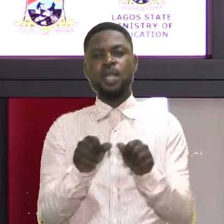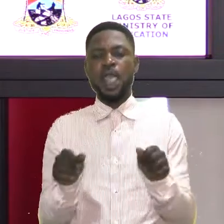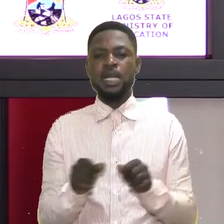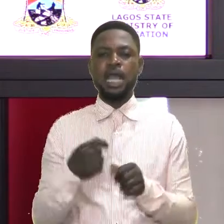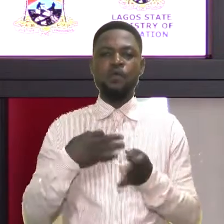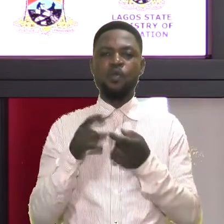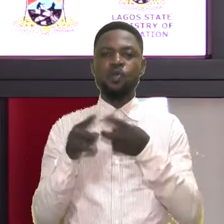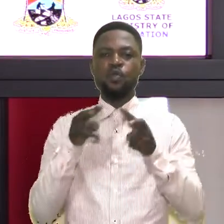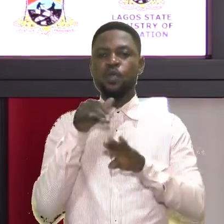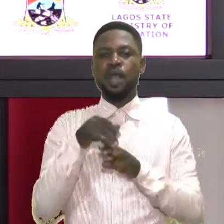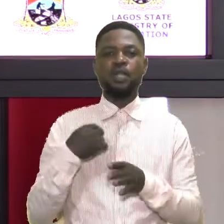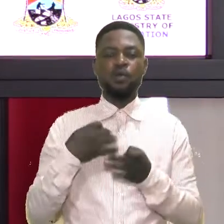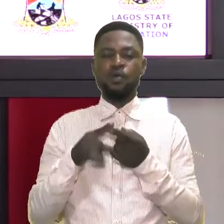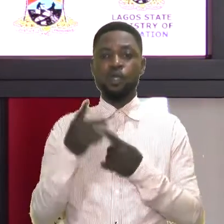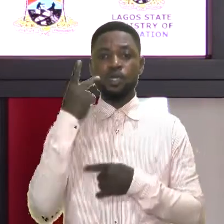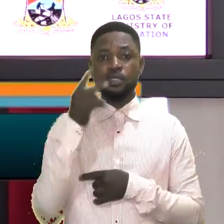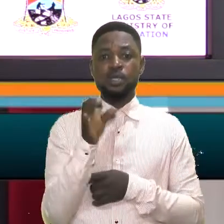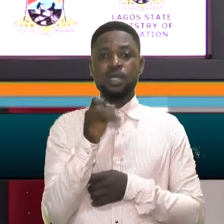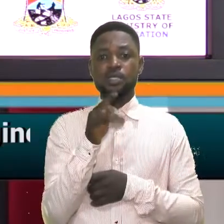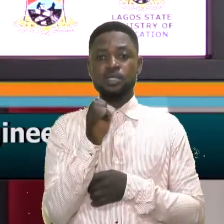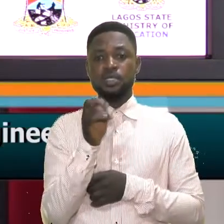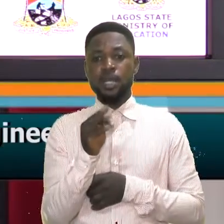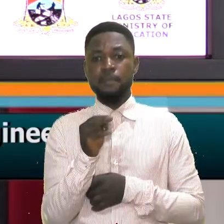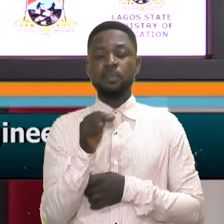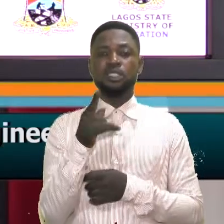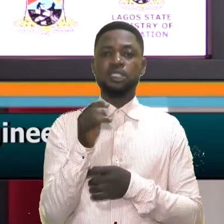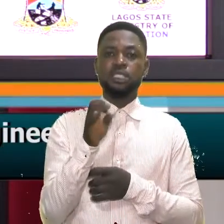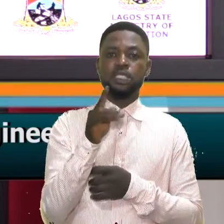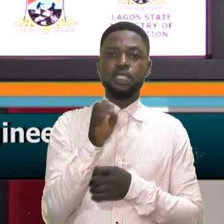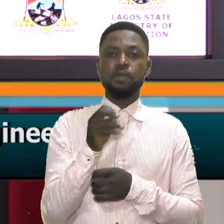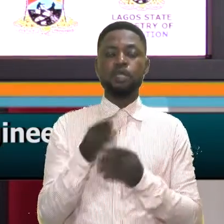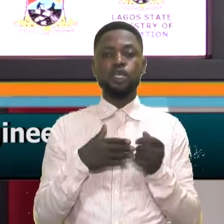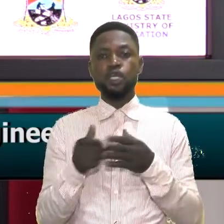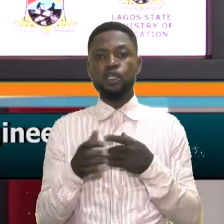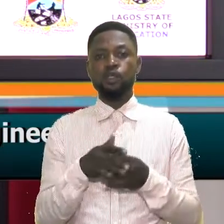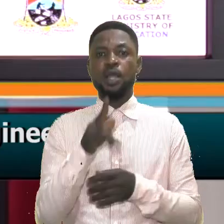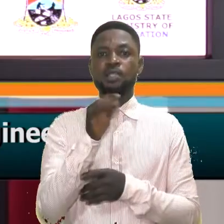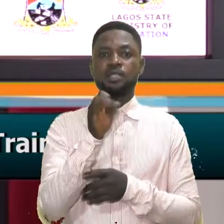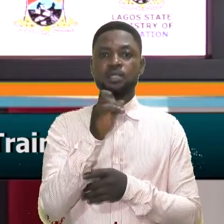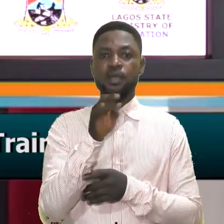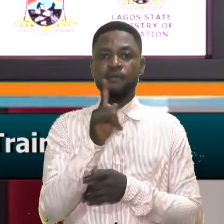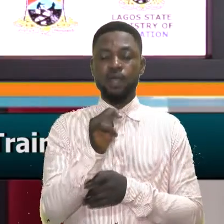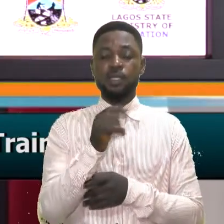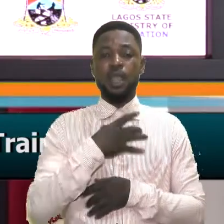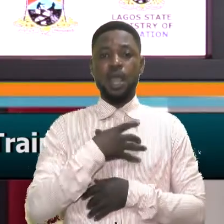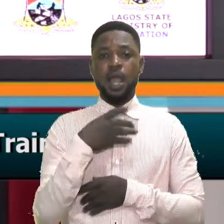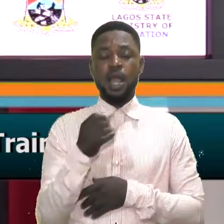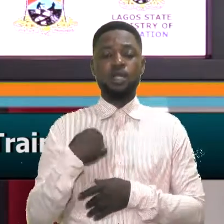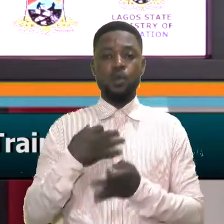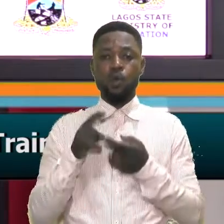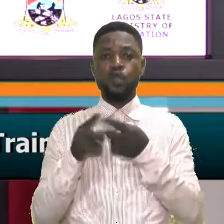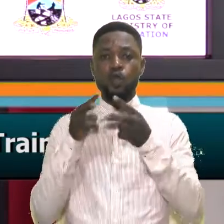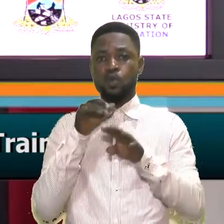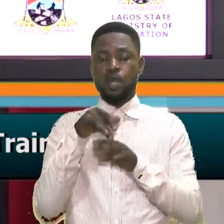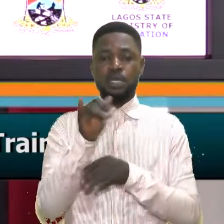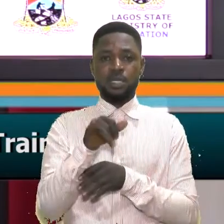Now, what areas will we be looking at? We're going to be looking at STEM, at STEM issues. We're going to be looking at TVET. And